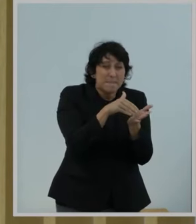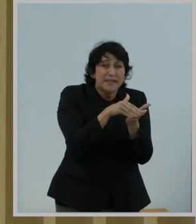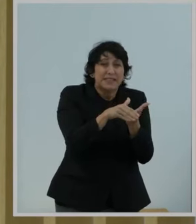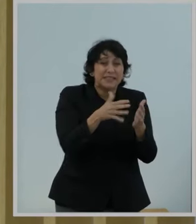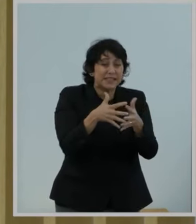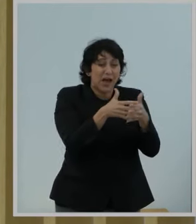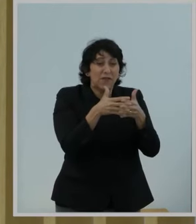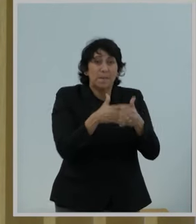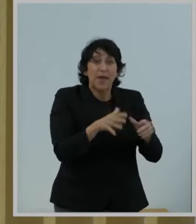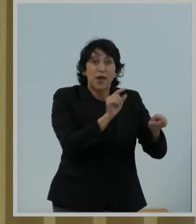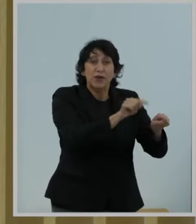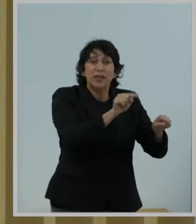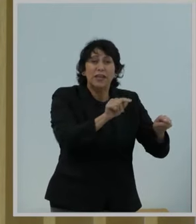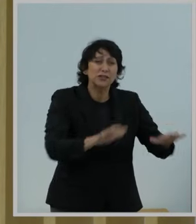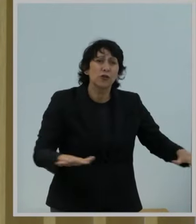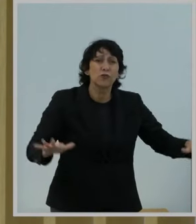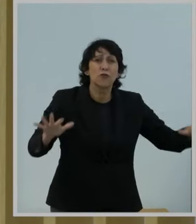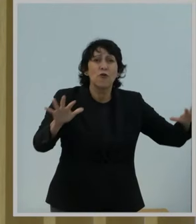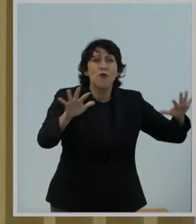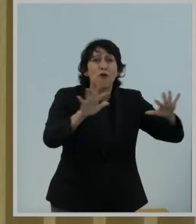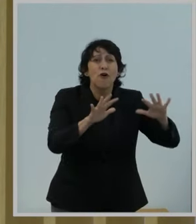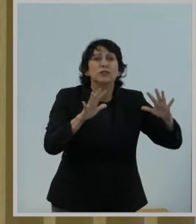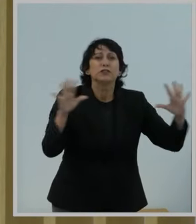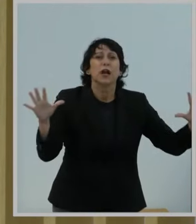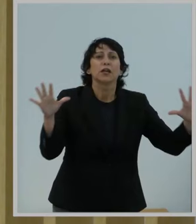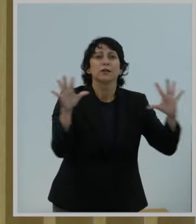across the digital divide.